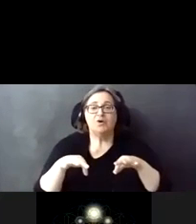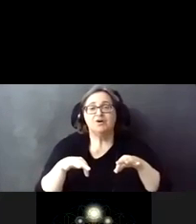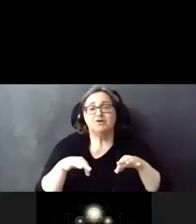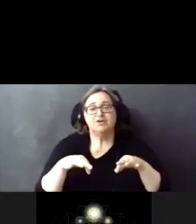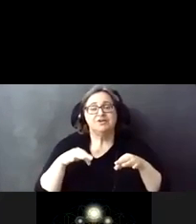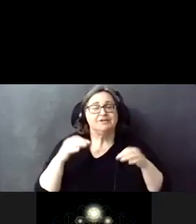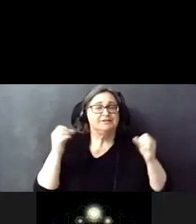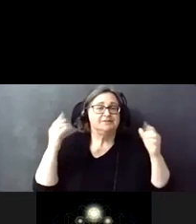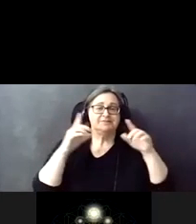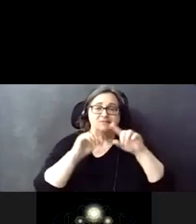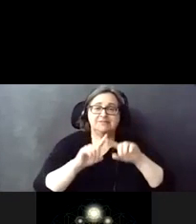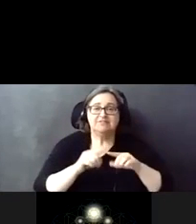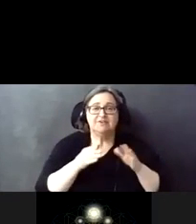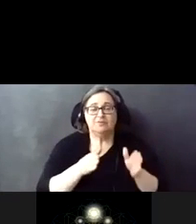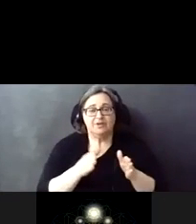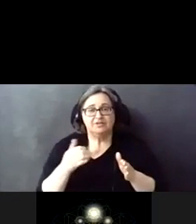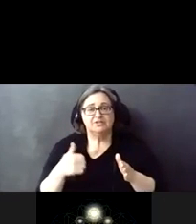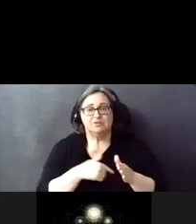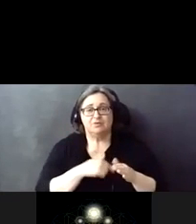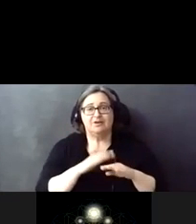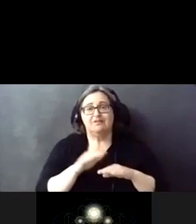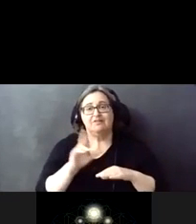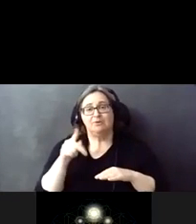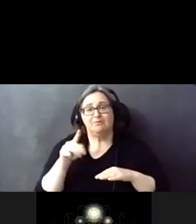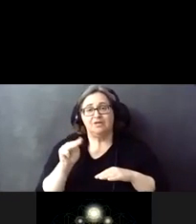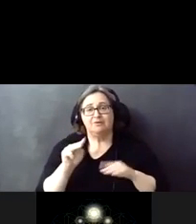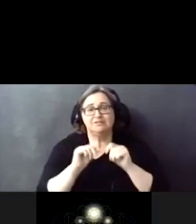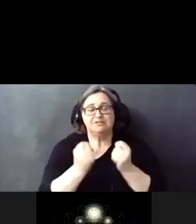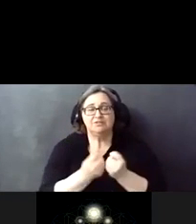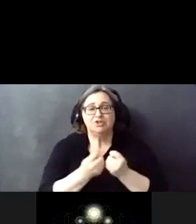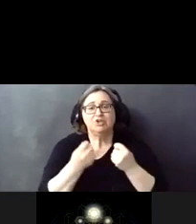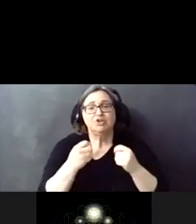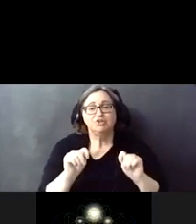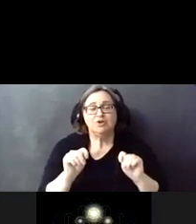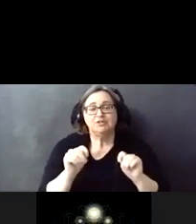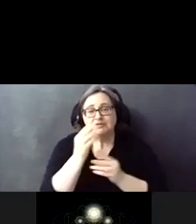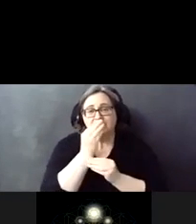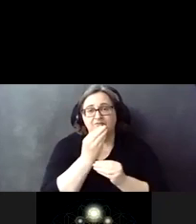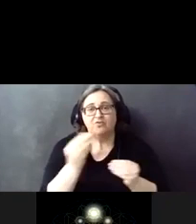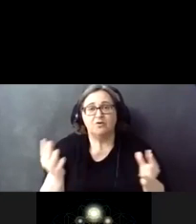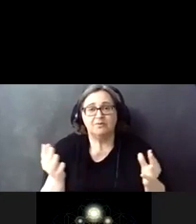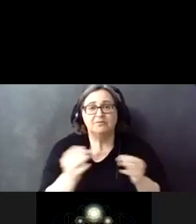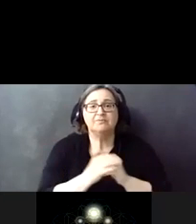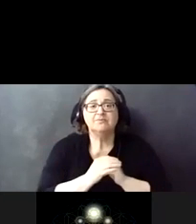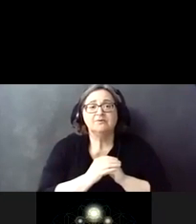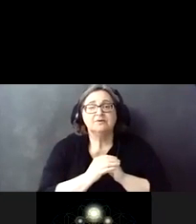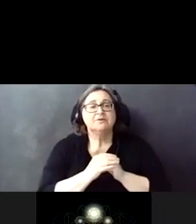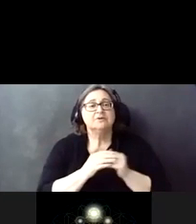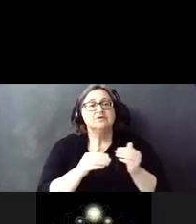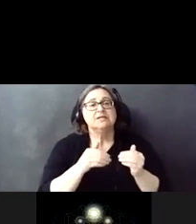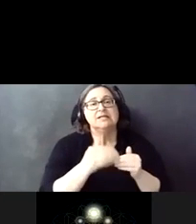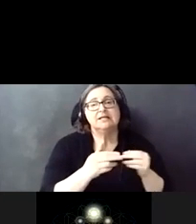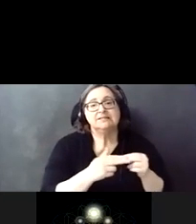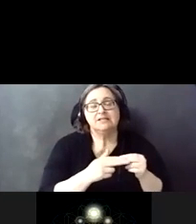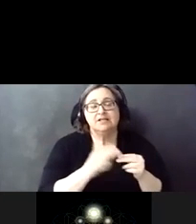myriad of ways that uh we on the rpm team are uh trying to keep you informed um so we can go to the next slide to